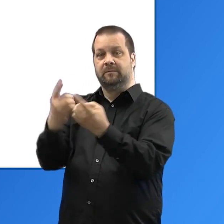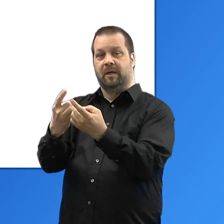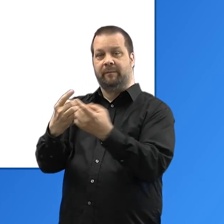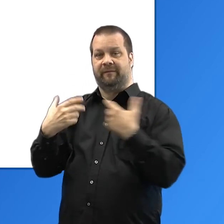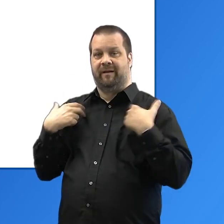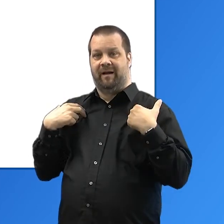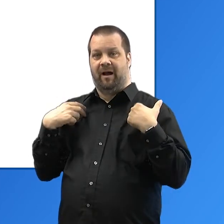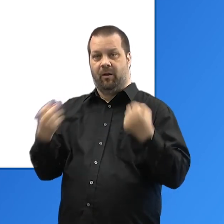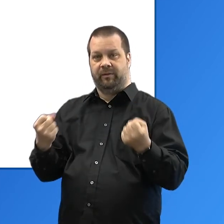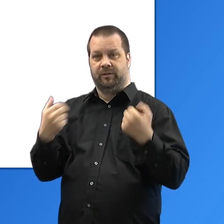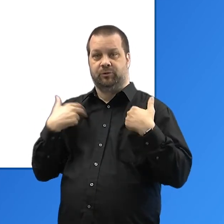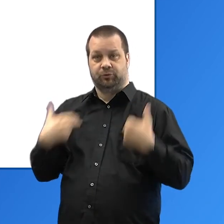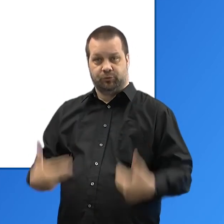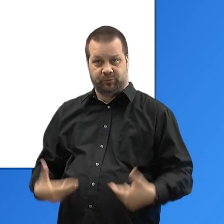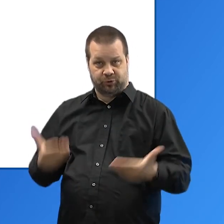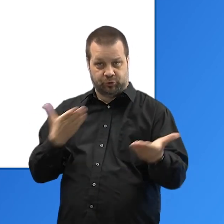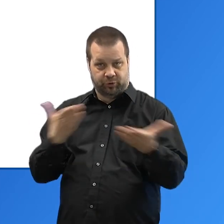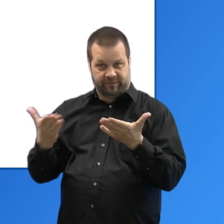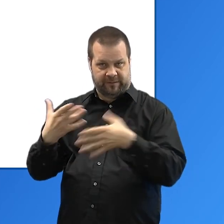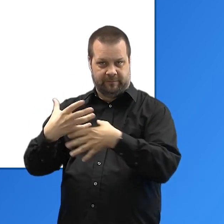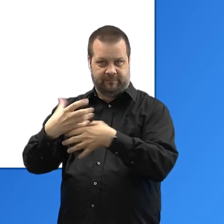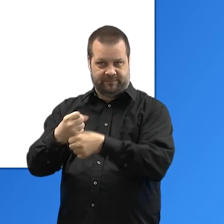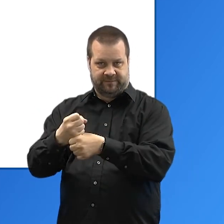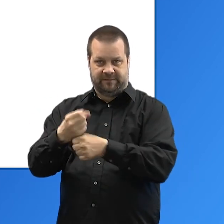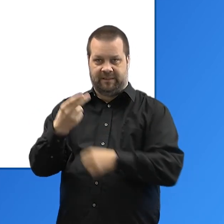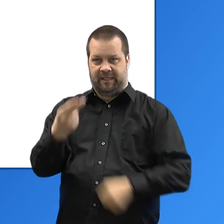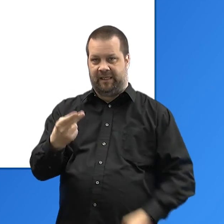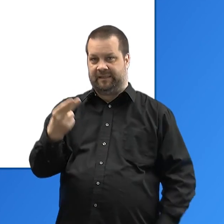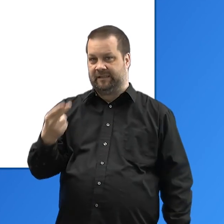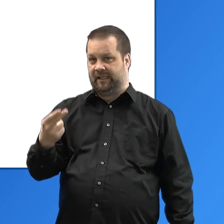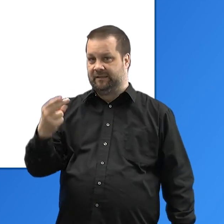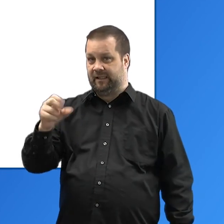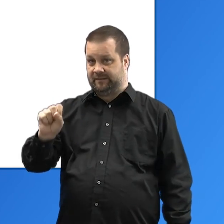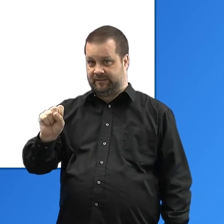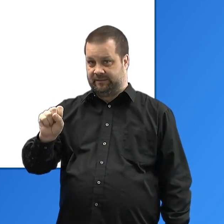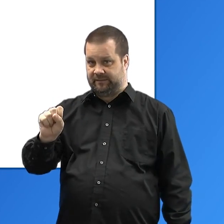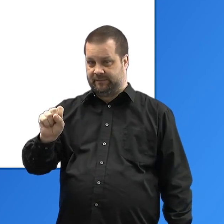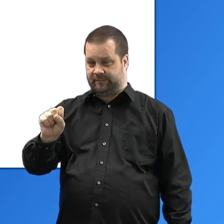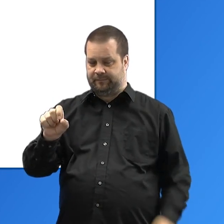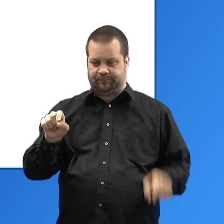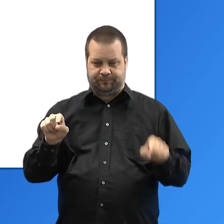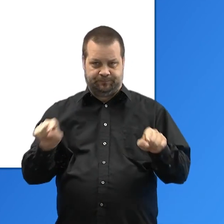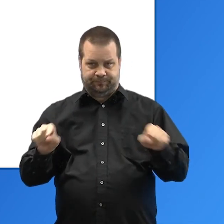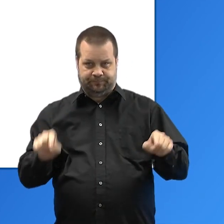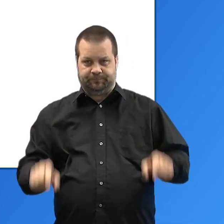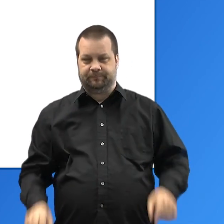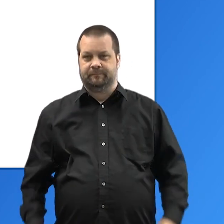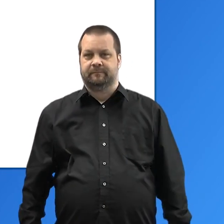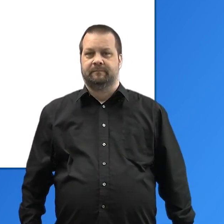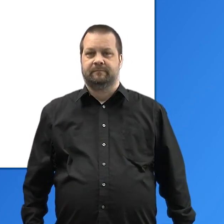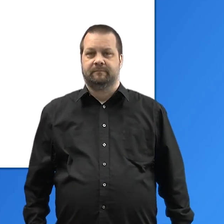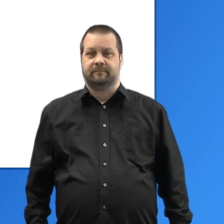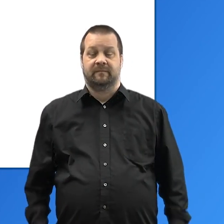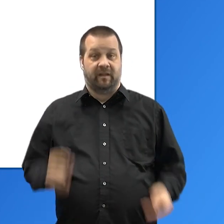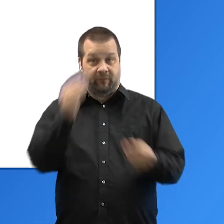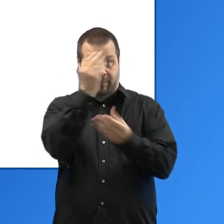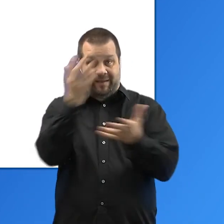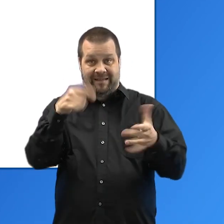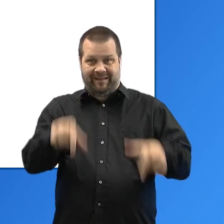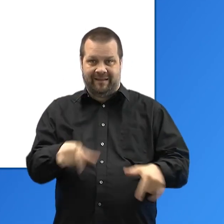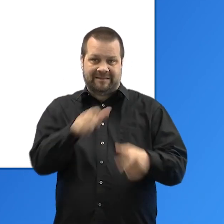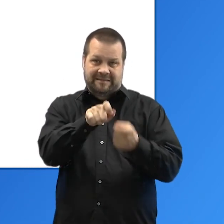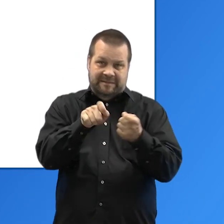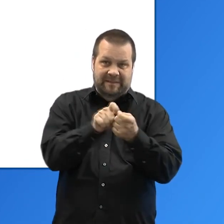and Human Services, or HHS. The contents of this website do not necessarily represent the policy